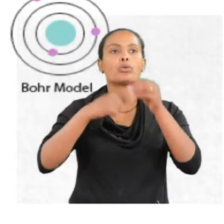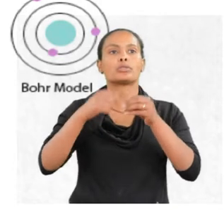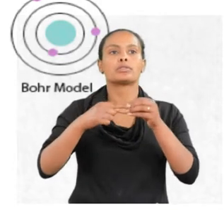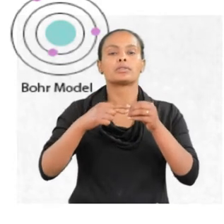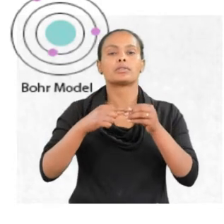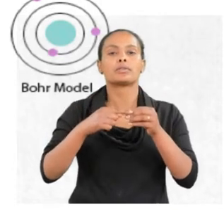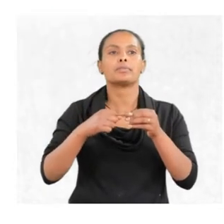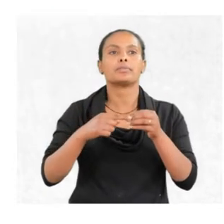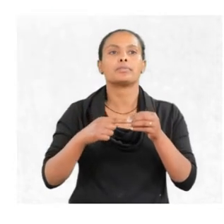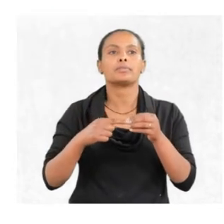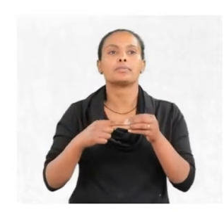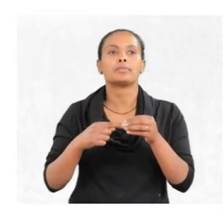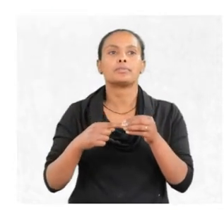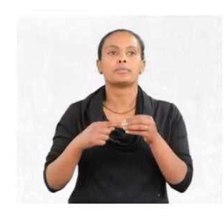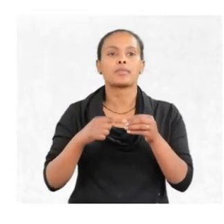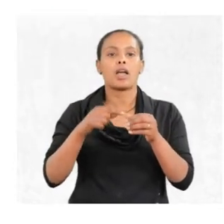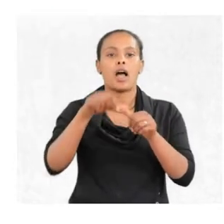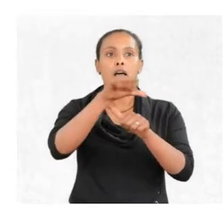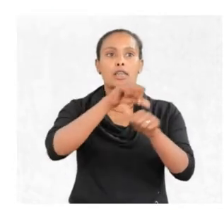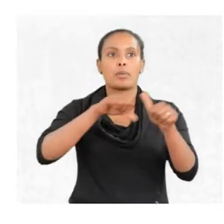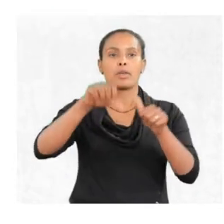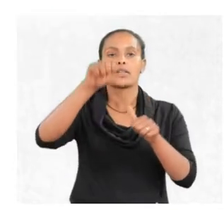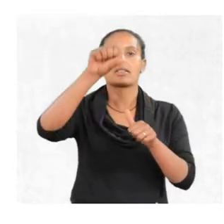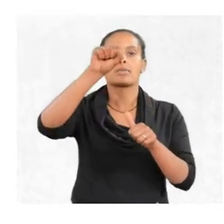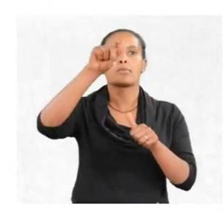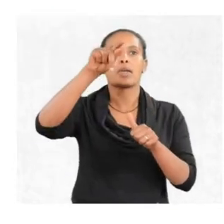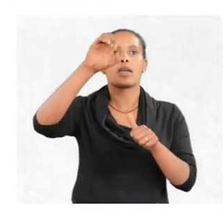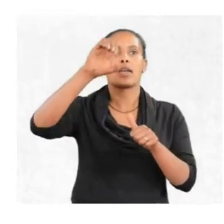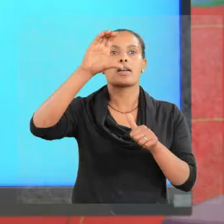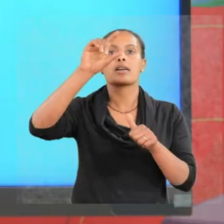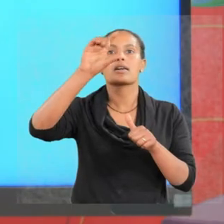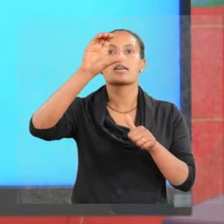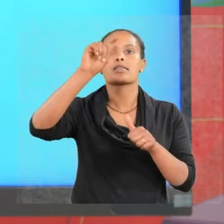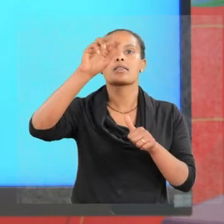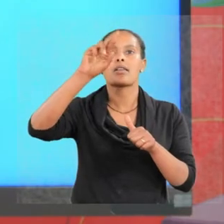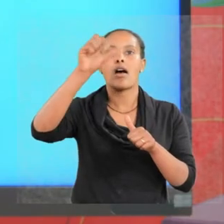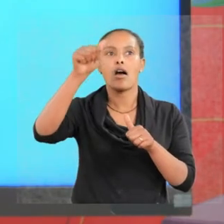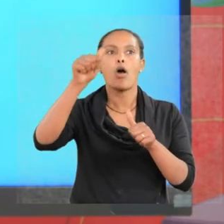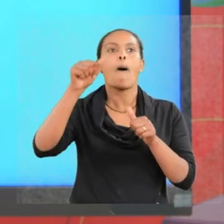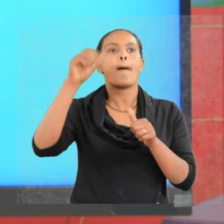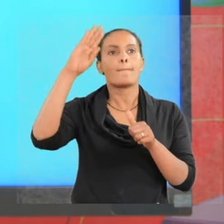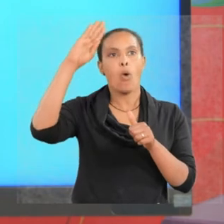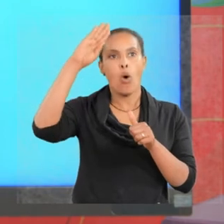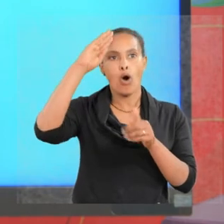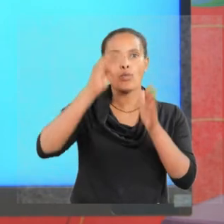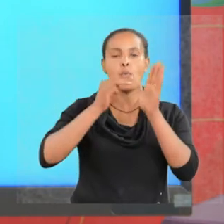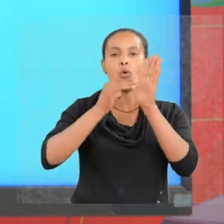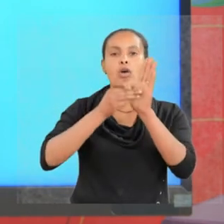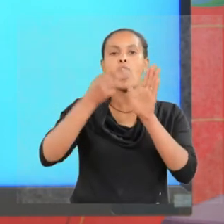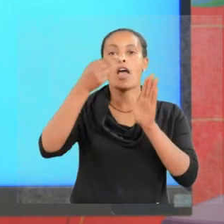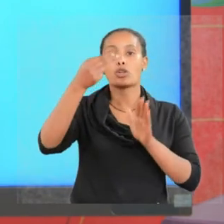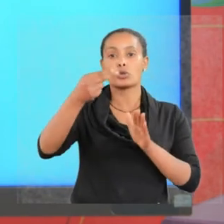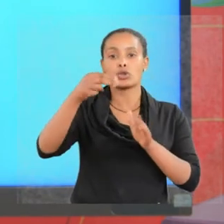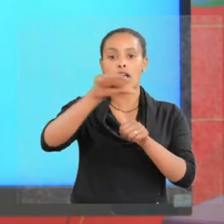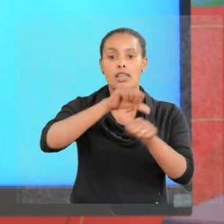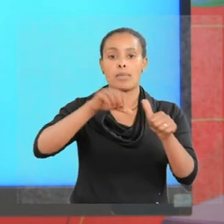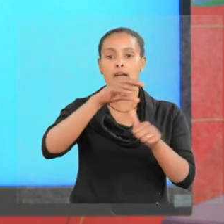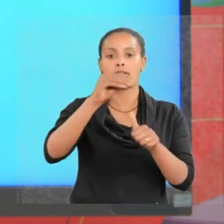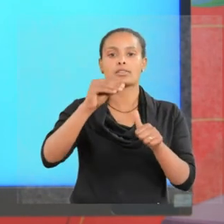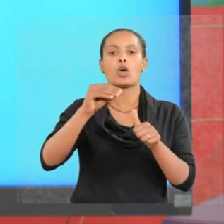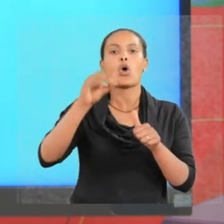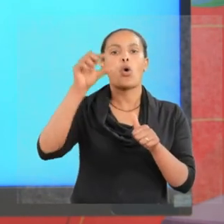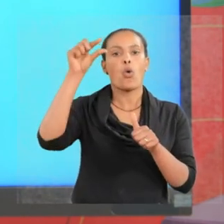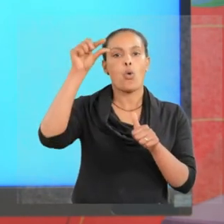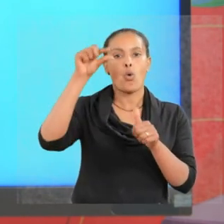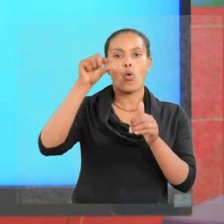atomic spectrum, the Bohr model of the hydrogen atom, and the